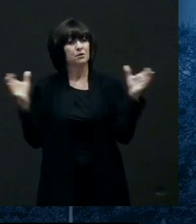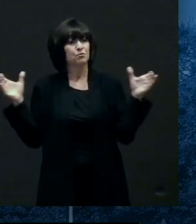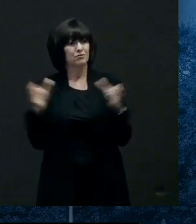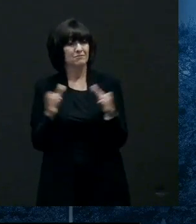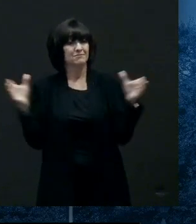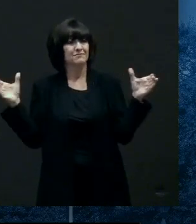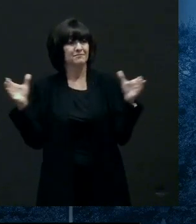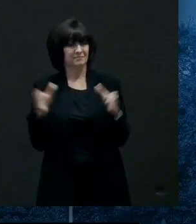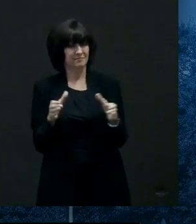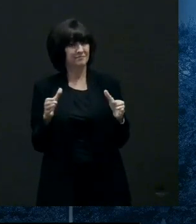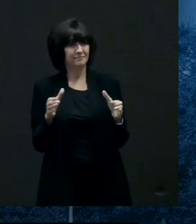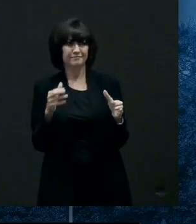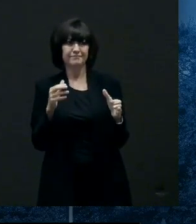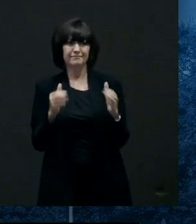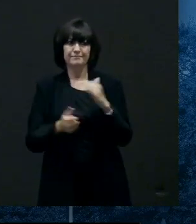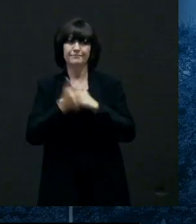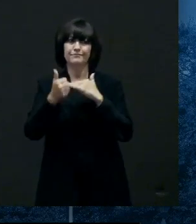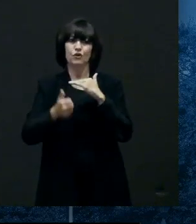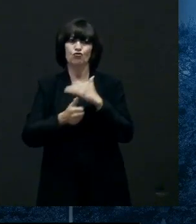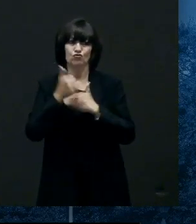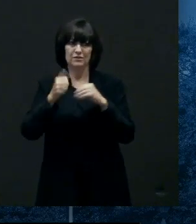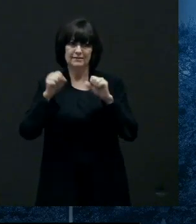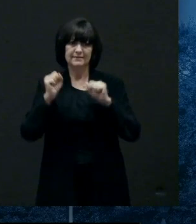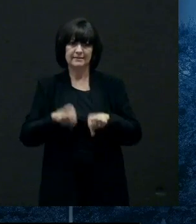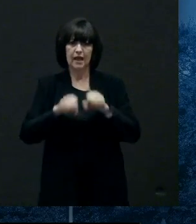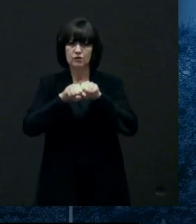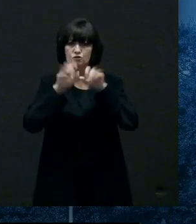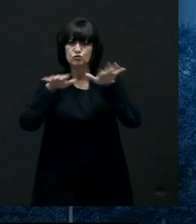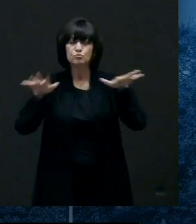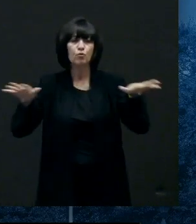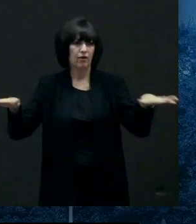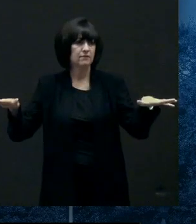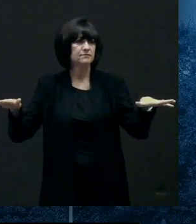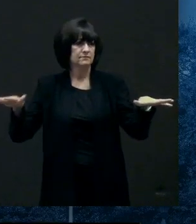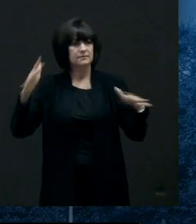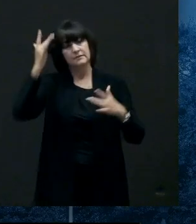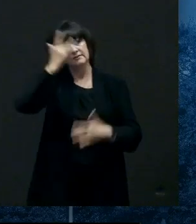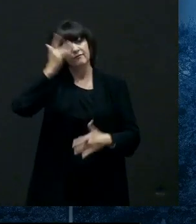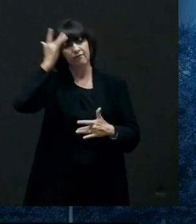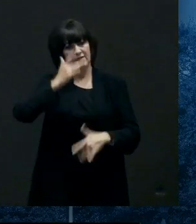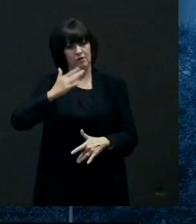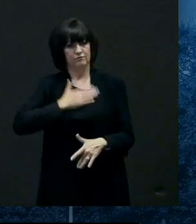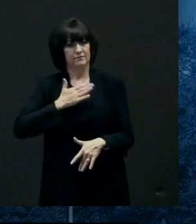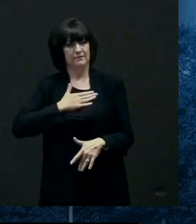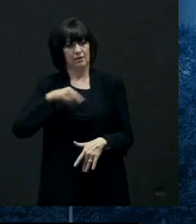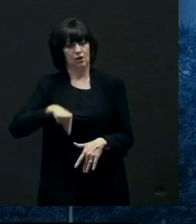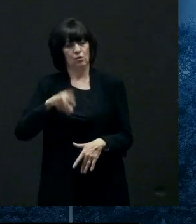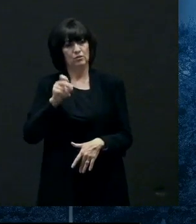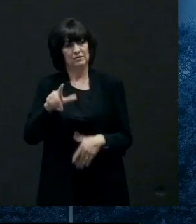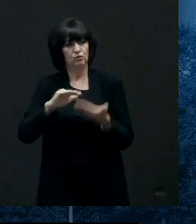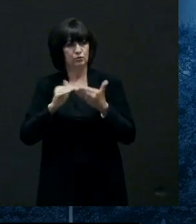greatest risk of transmitting uh the virus in our in our communities